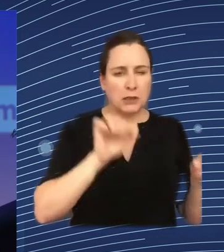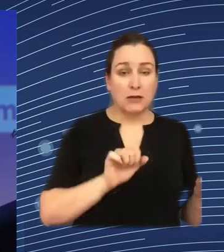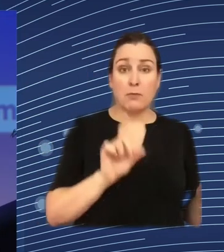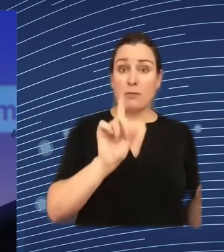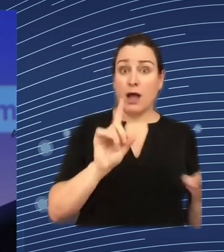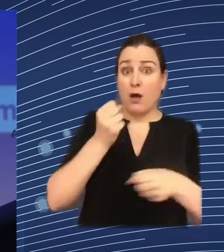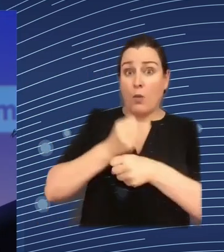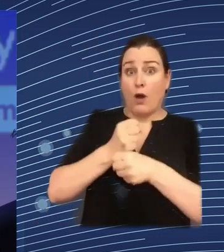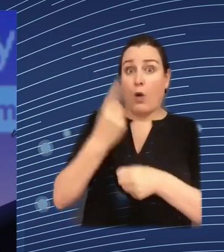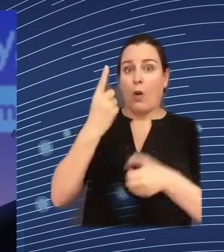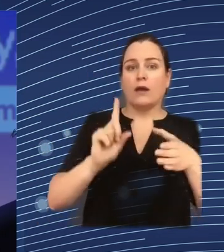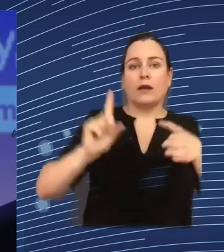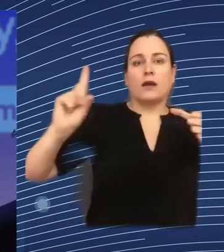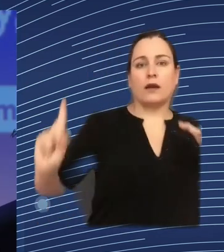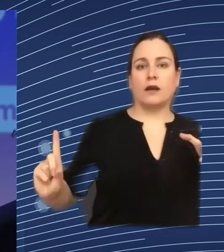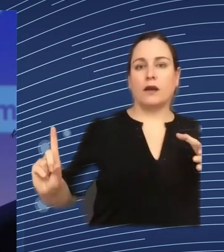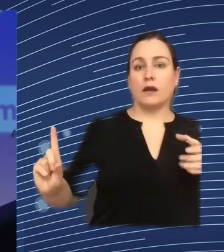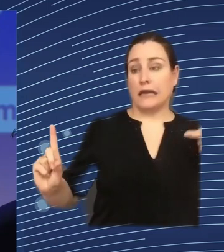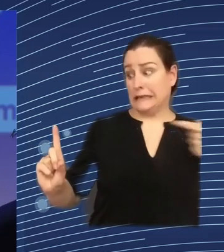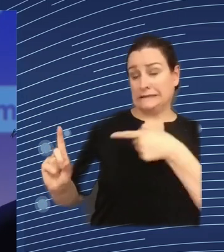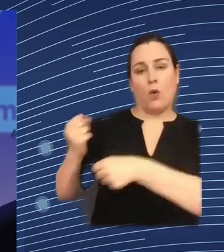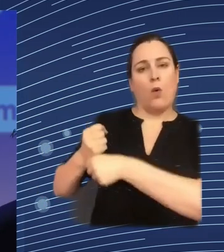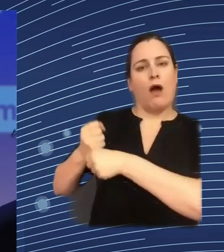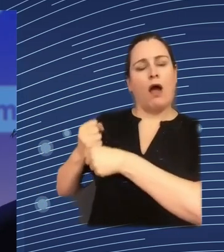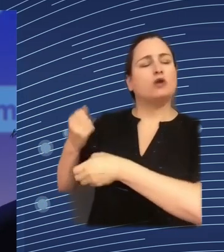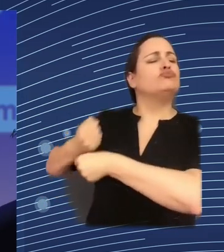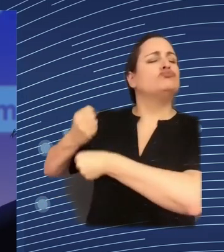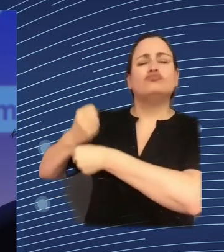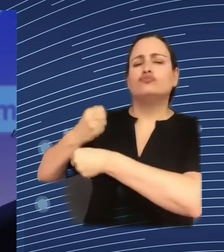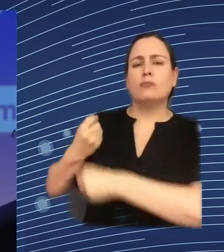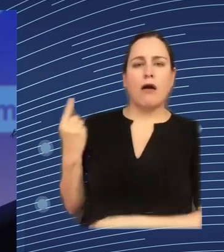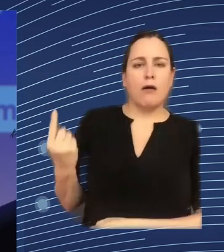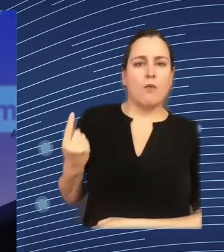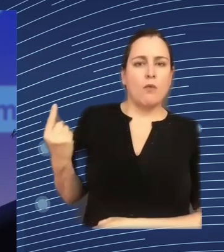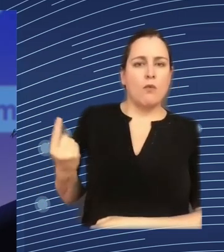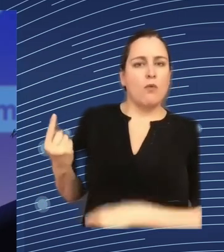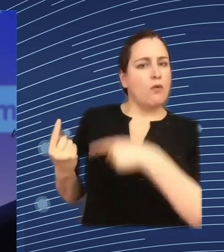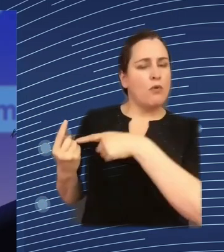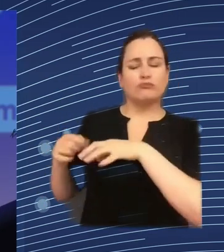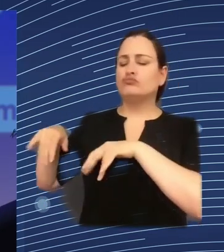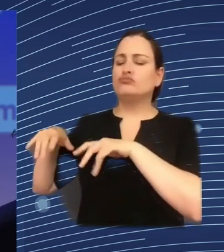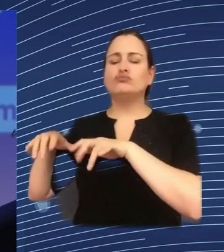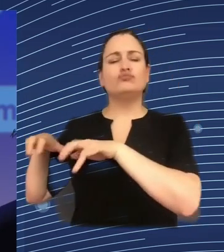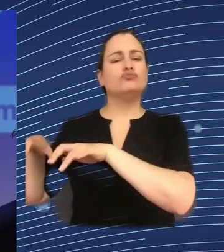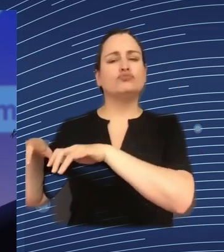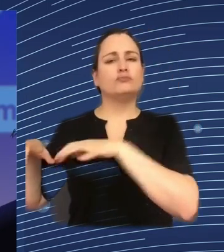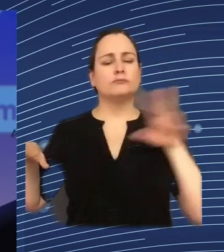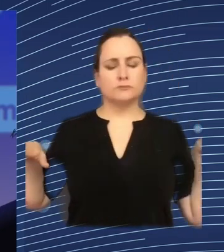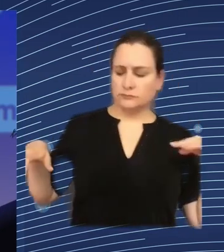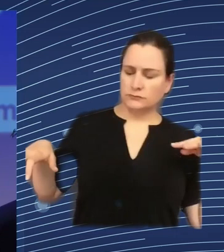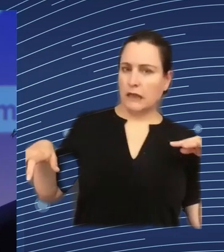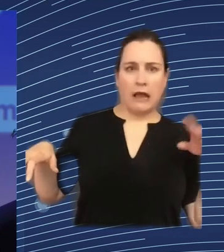this could be necessary and this means that with monitor with with remote workers